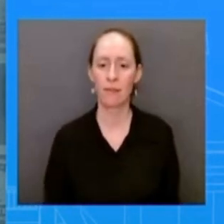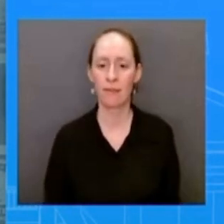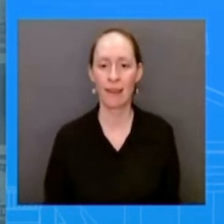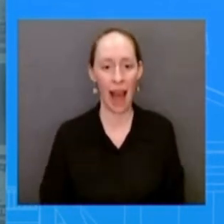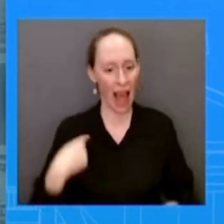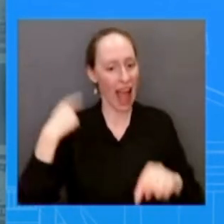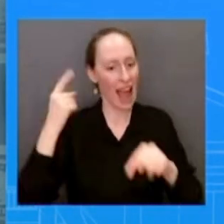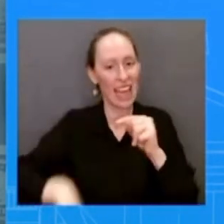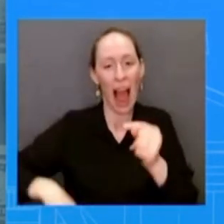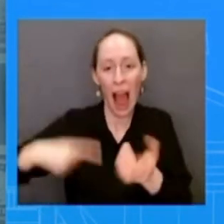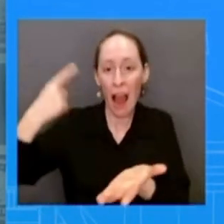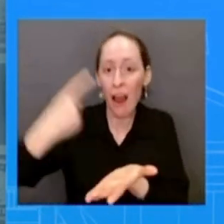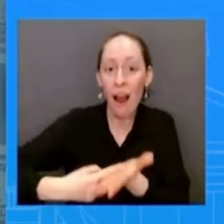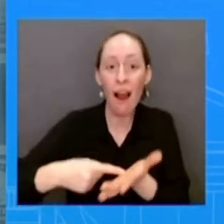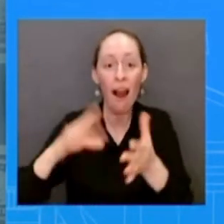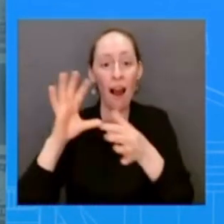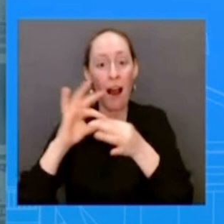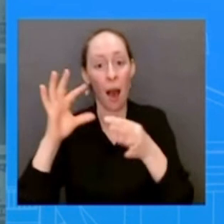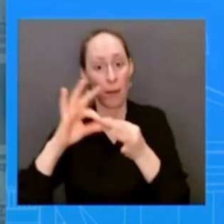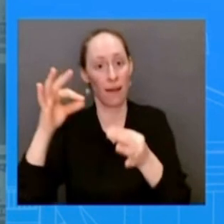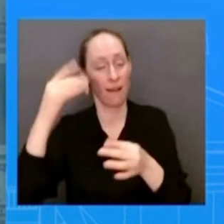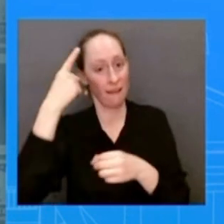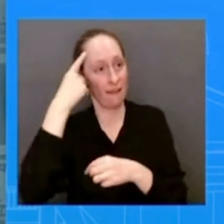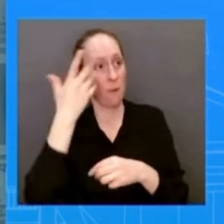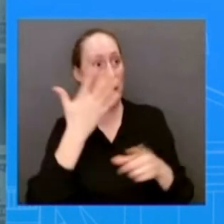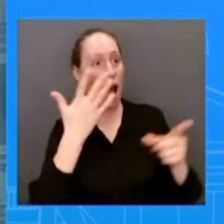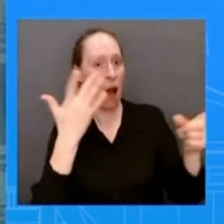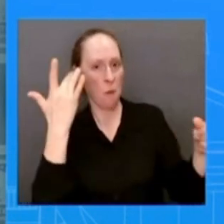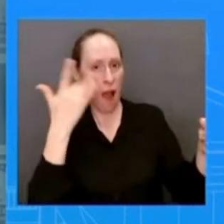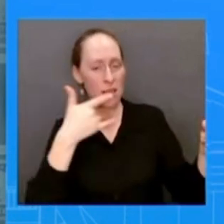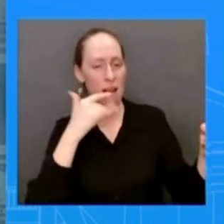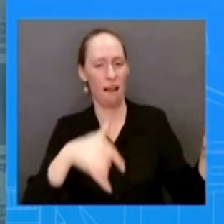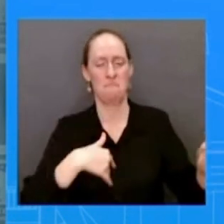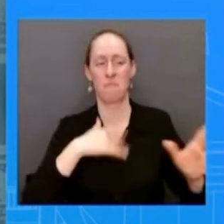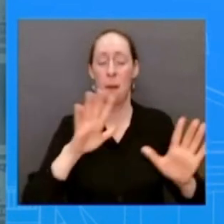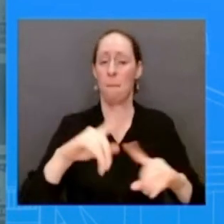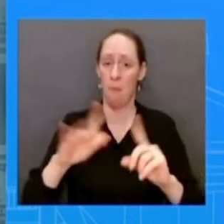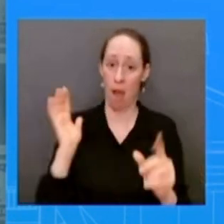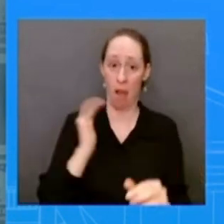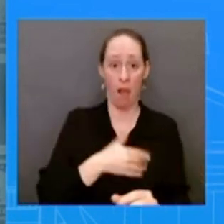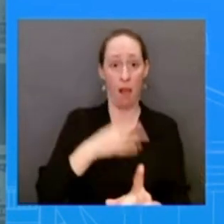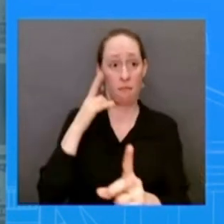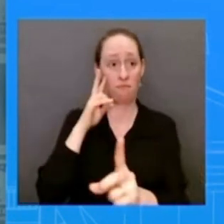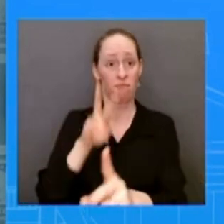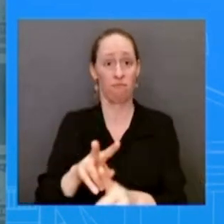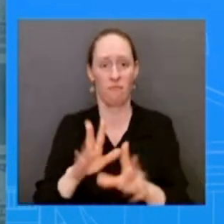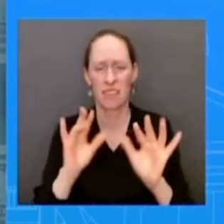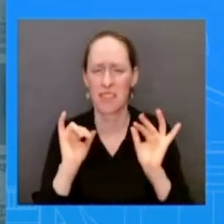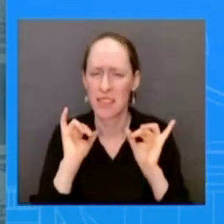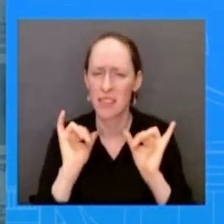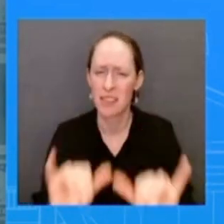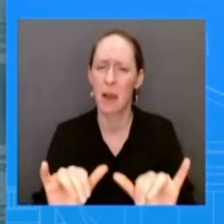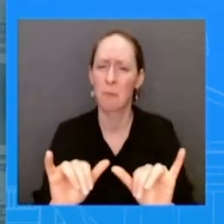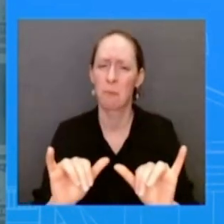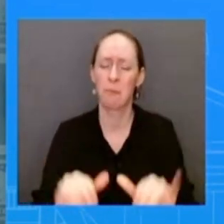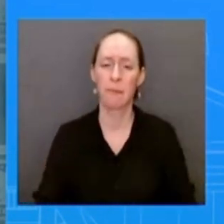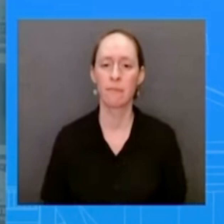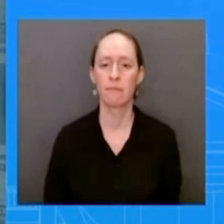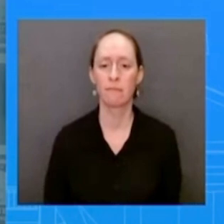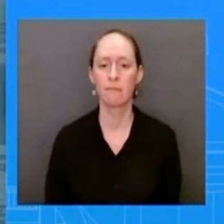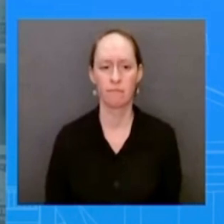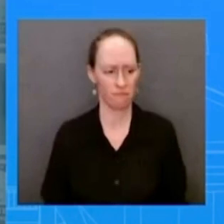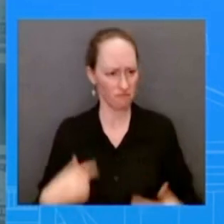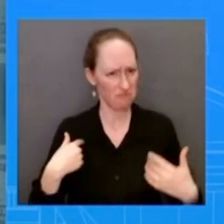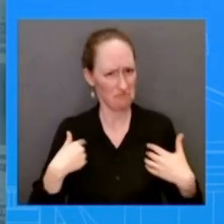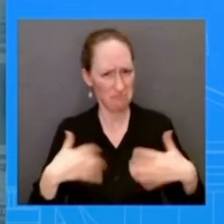and again we've been very clear we do not see conflict and do and we do not want conflict what we're seeking is competition and